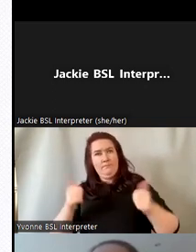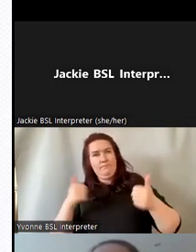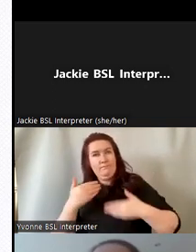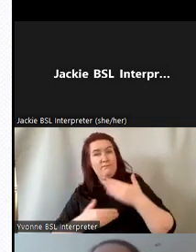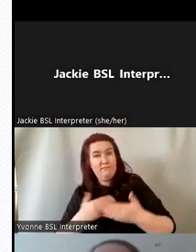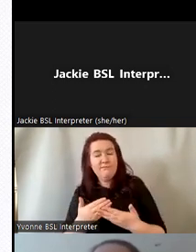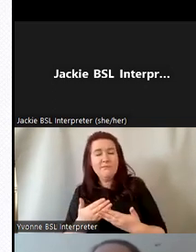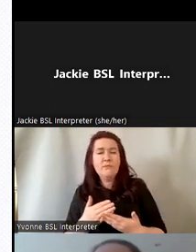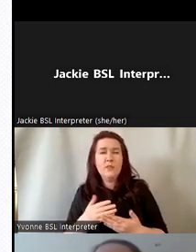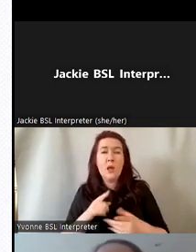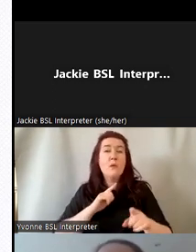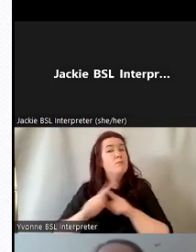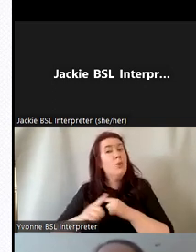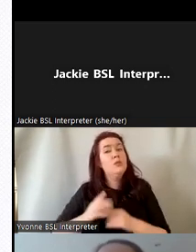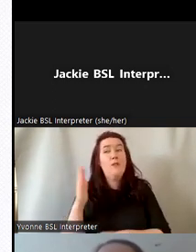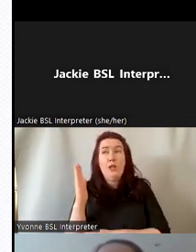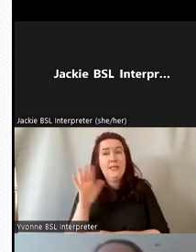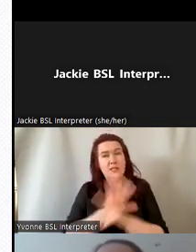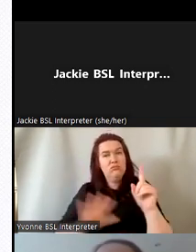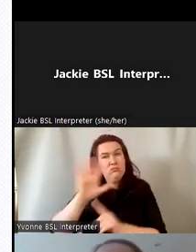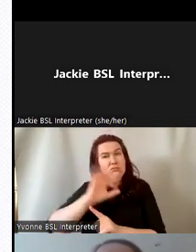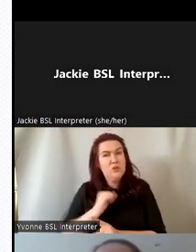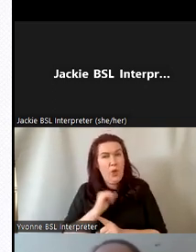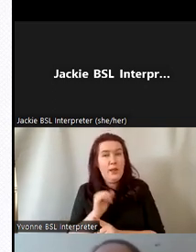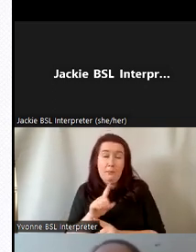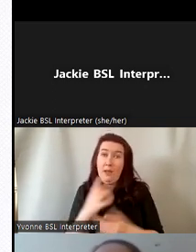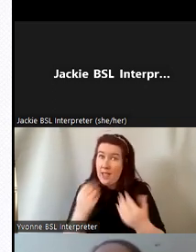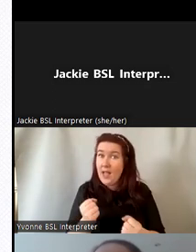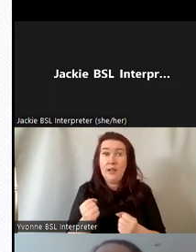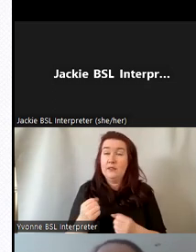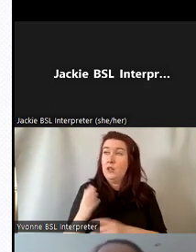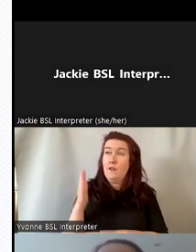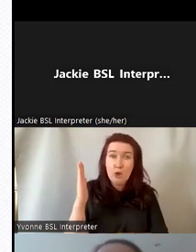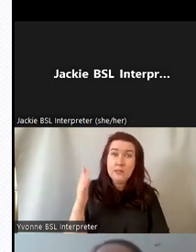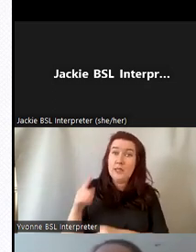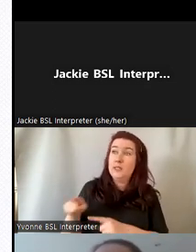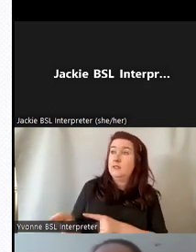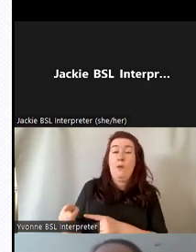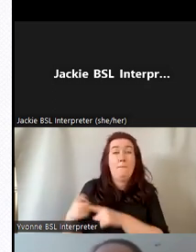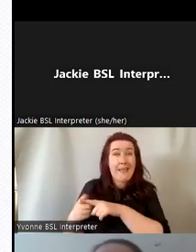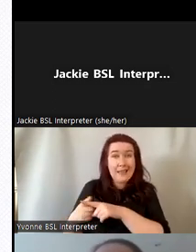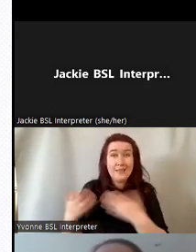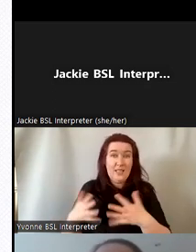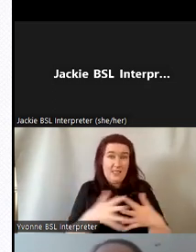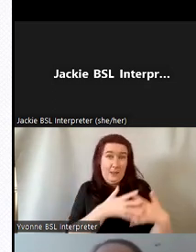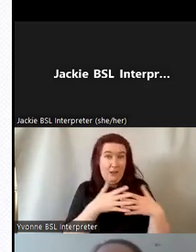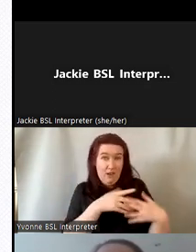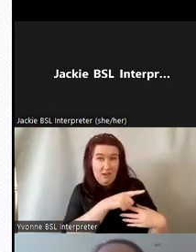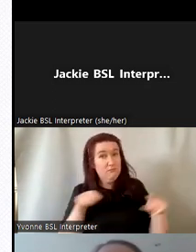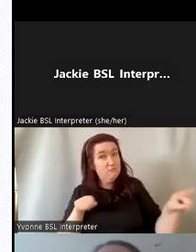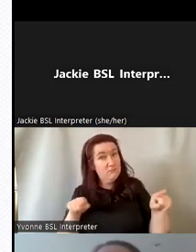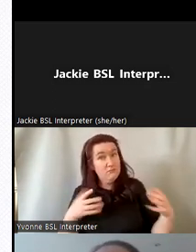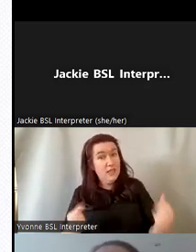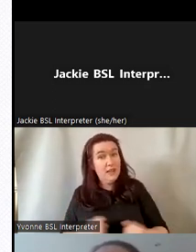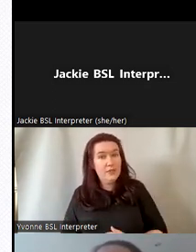of the volunteers were based across scotland we've also attracted volunteers based in england and in the usa and